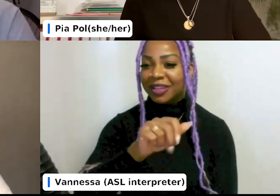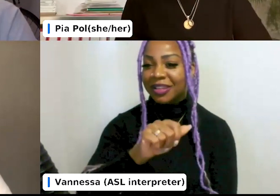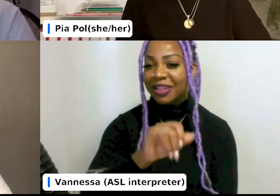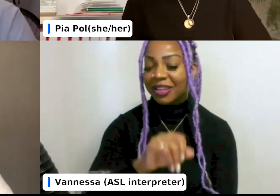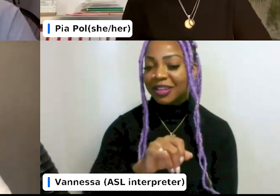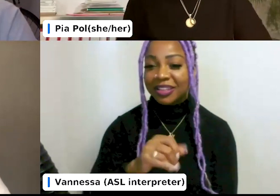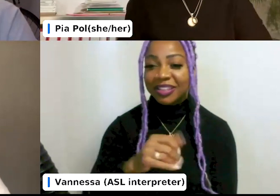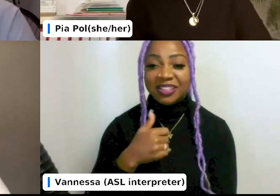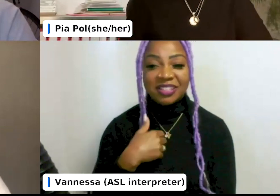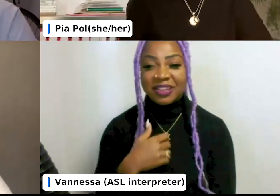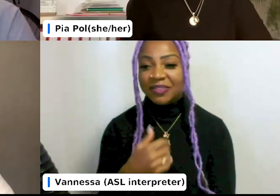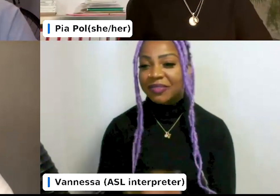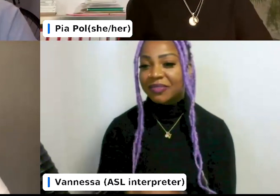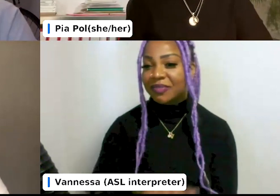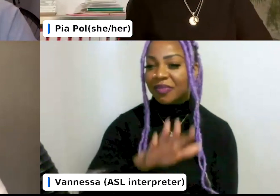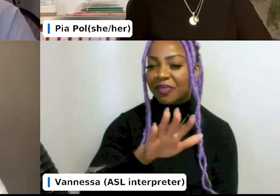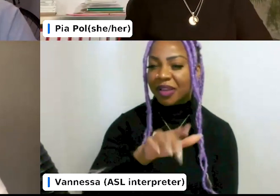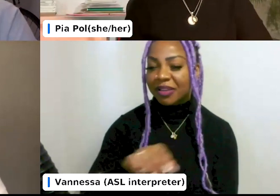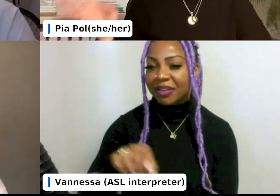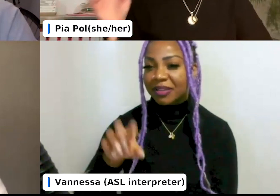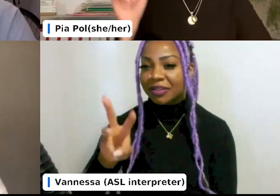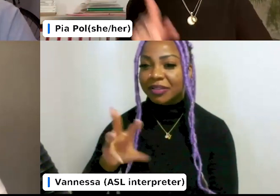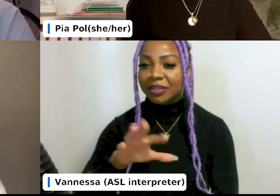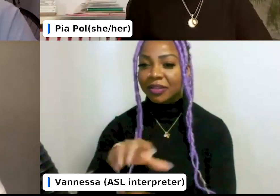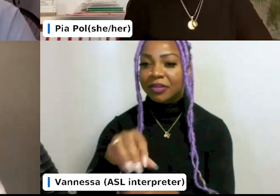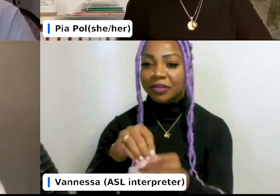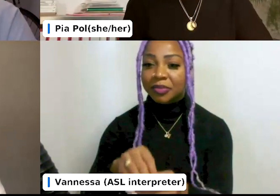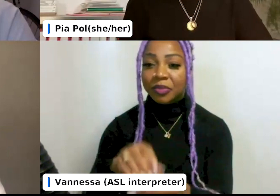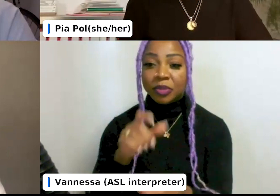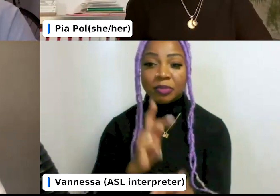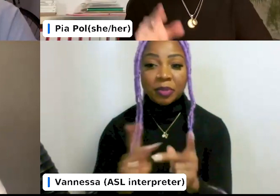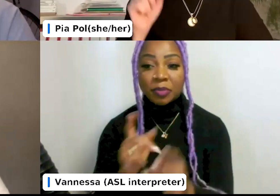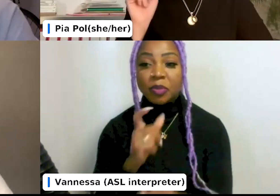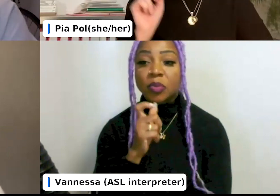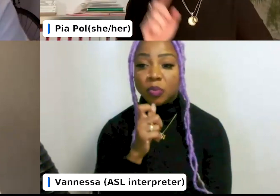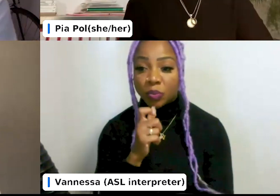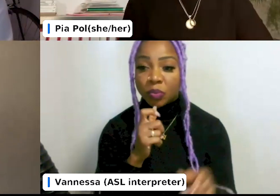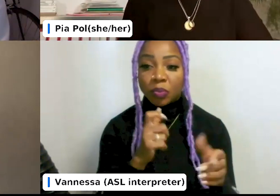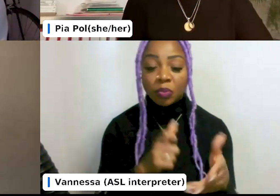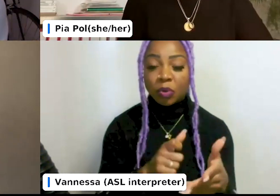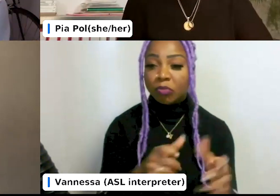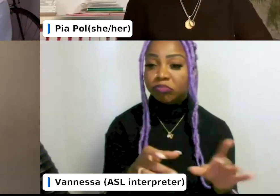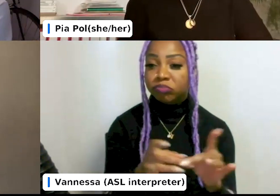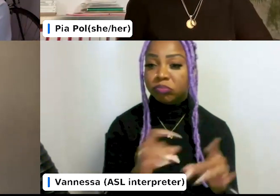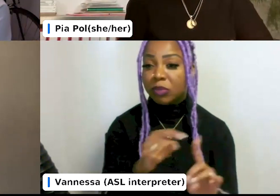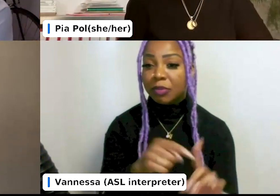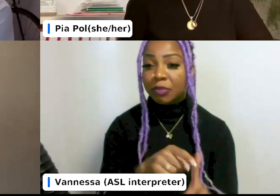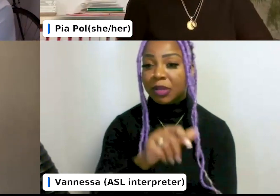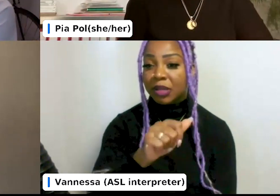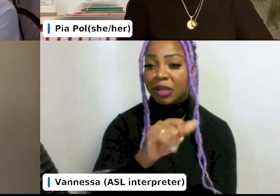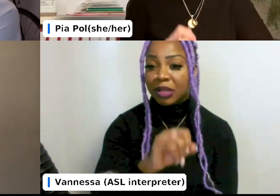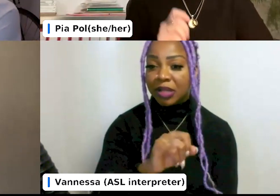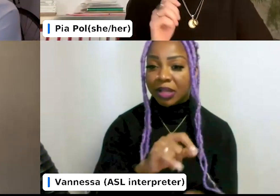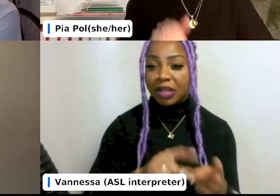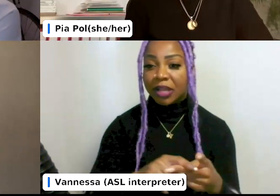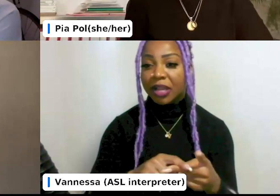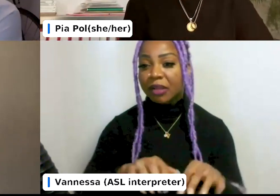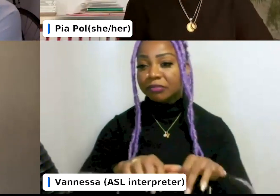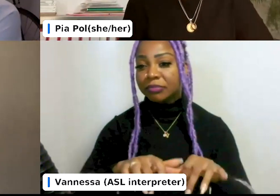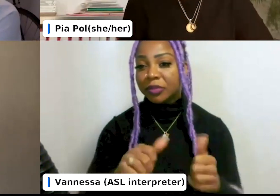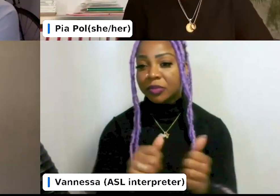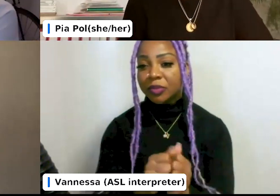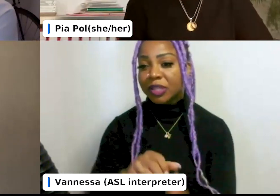we have five or six contributions of people who are either about AI, which have been written with chat GPT or